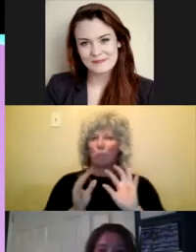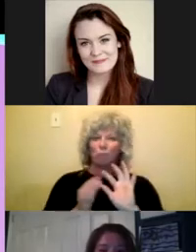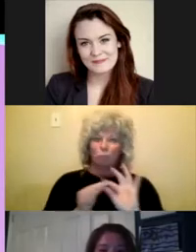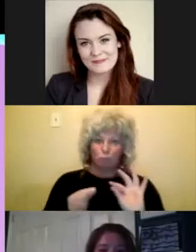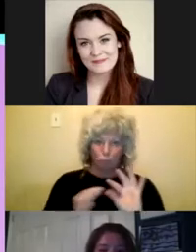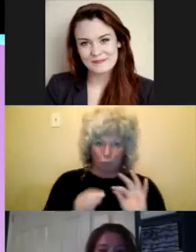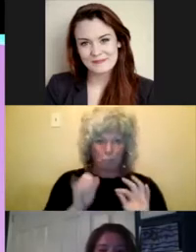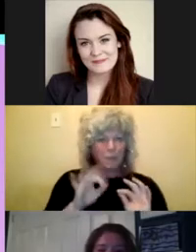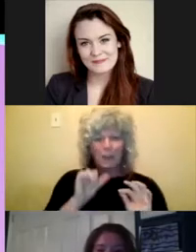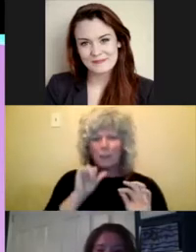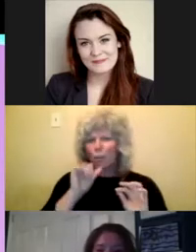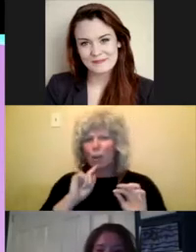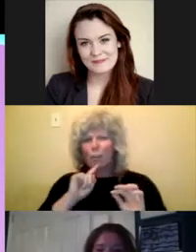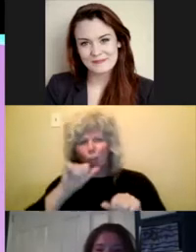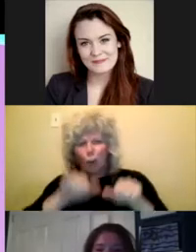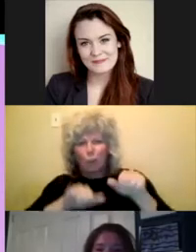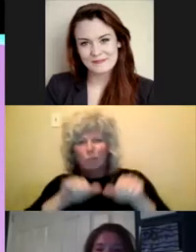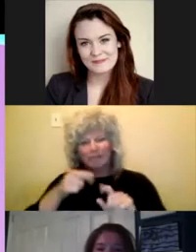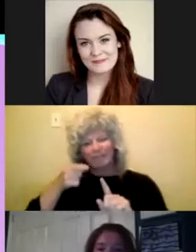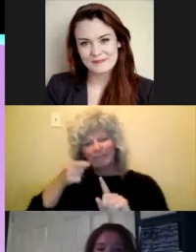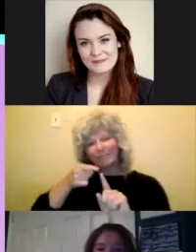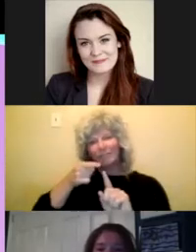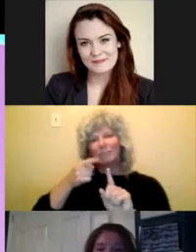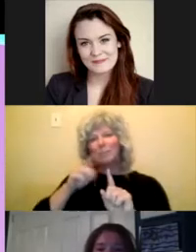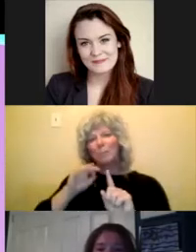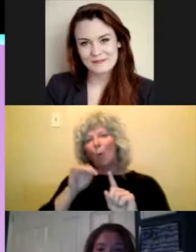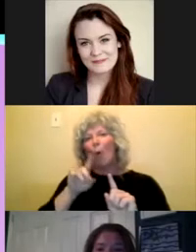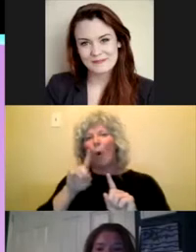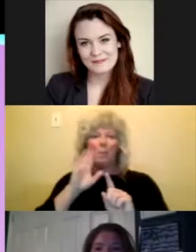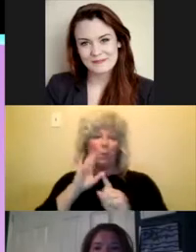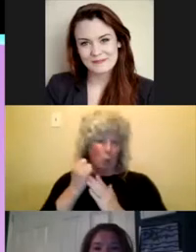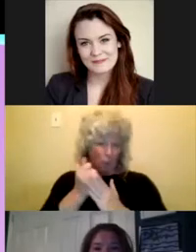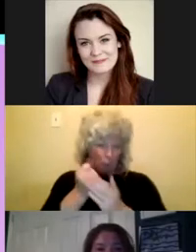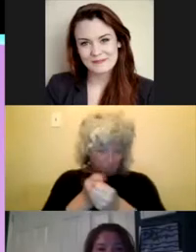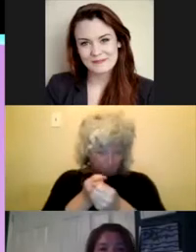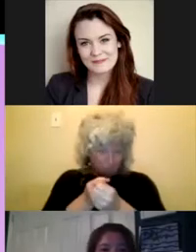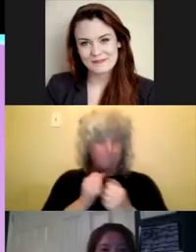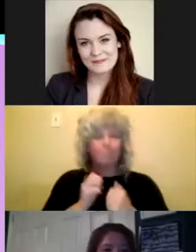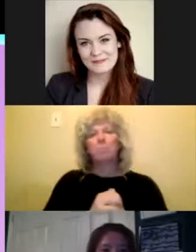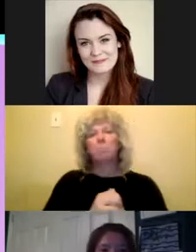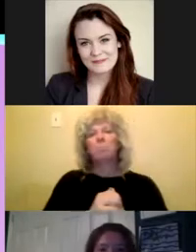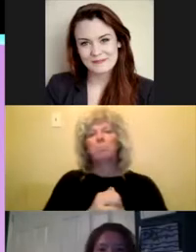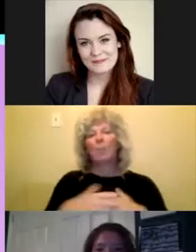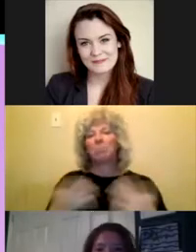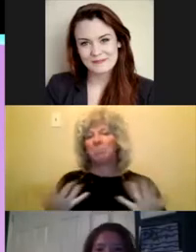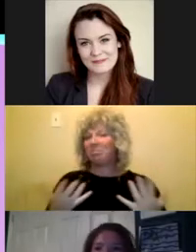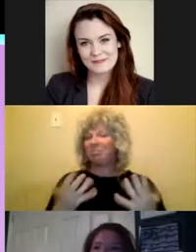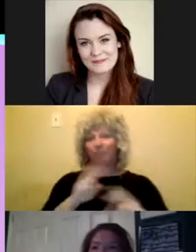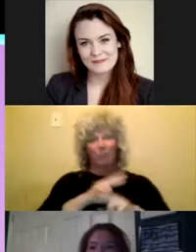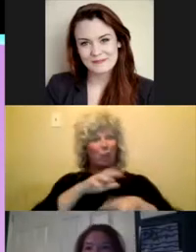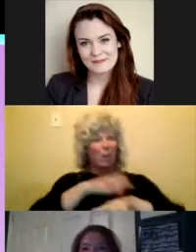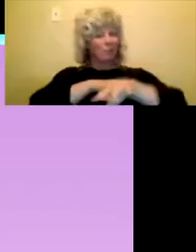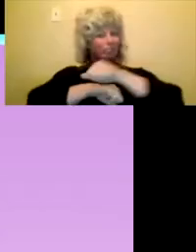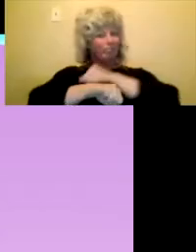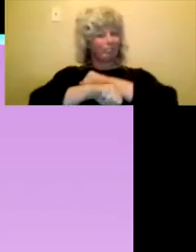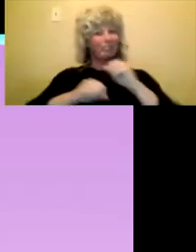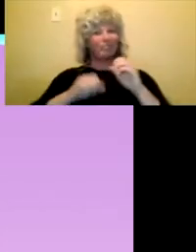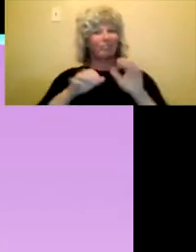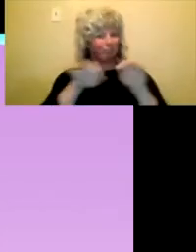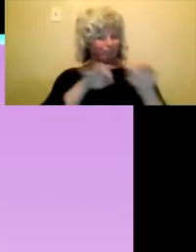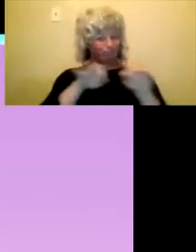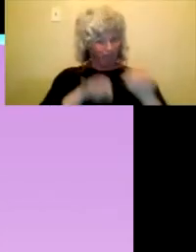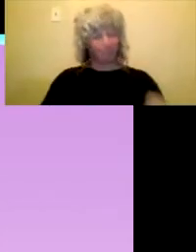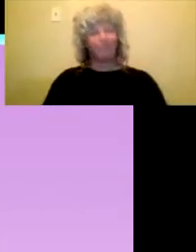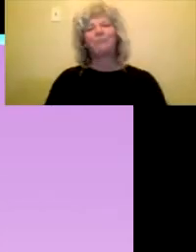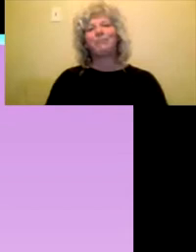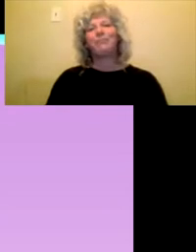Mohamed can help you with that. So yeah I'll just jump right in to introducing